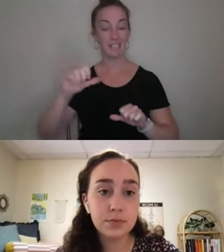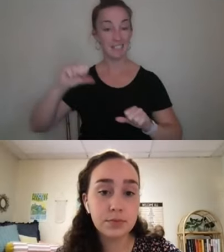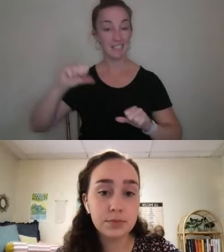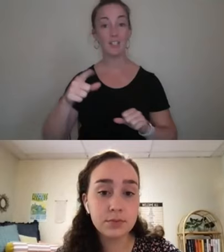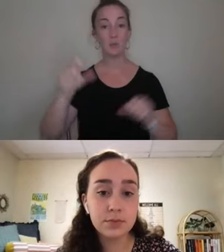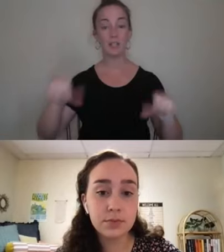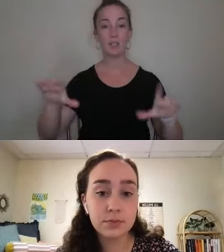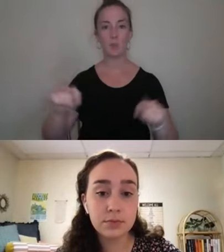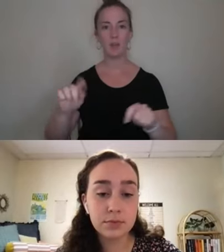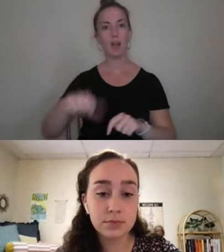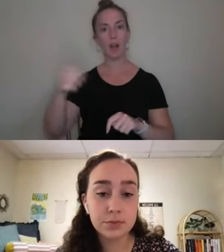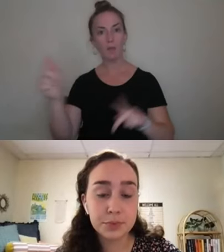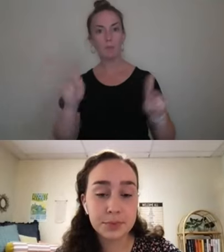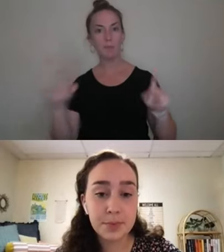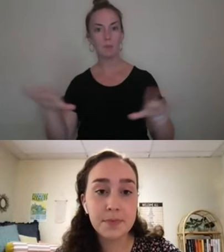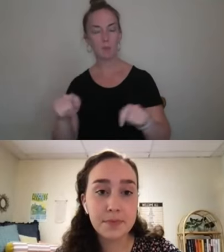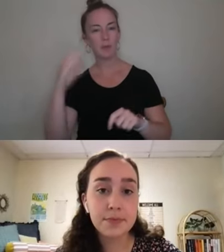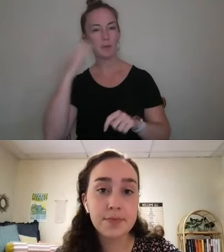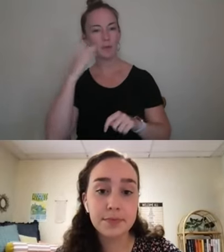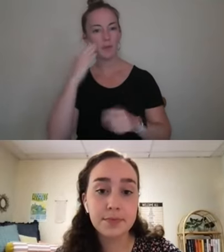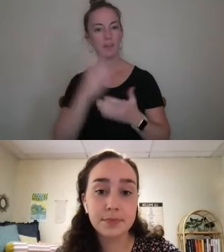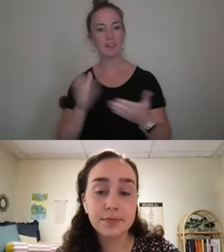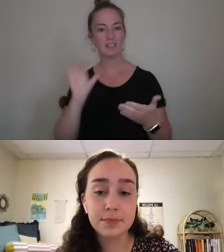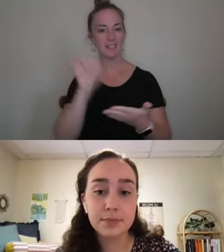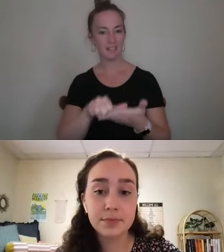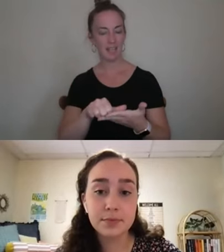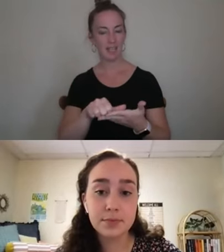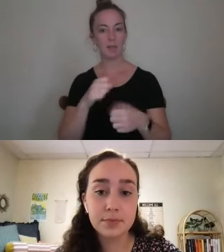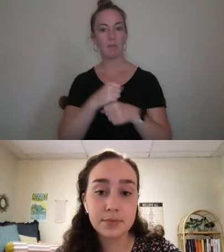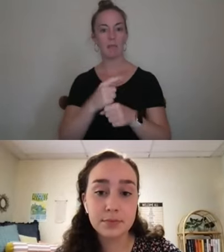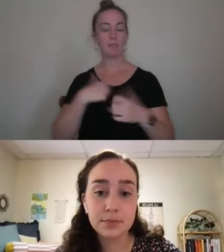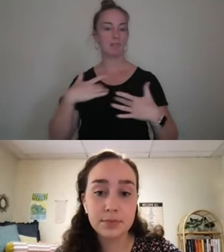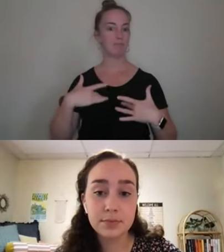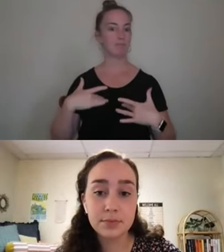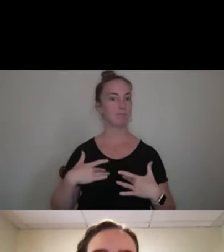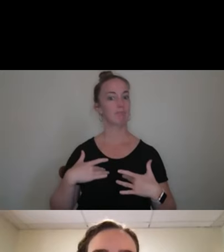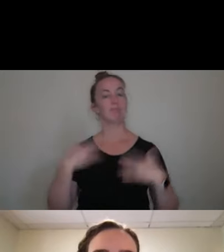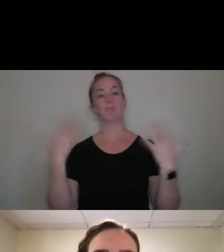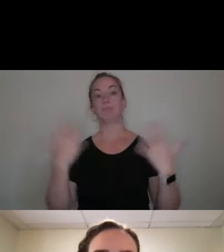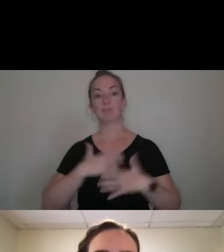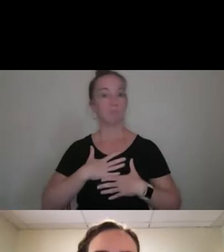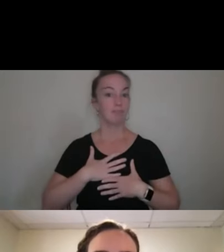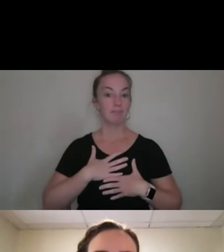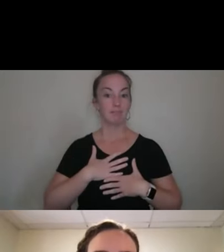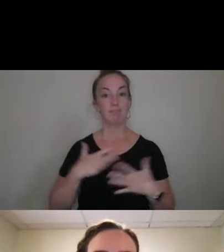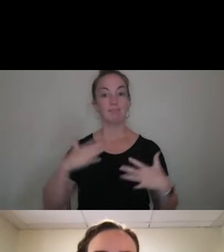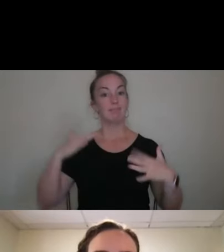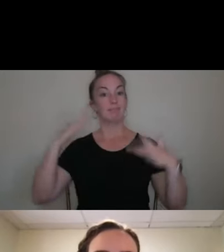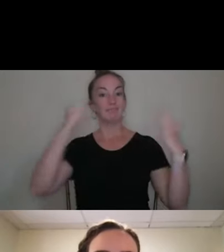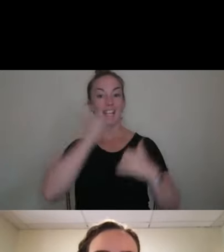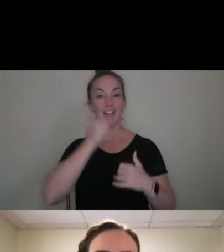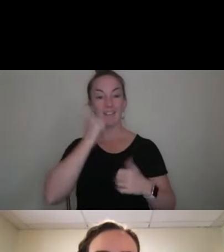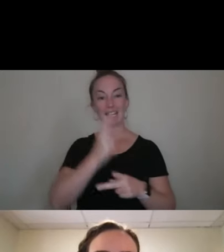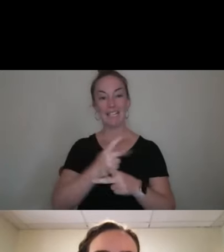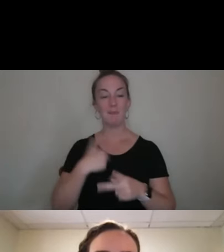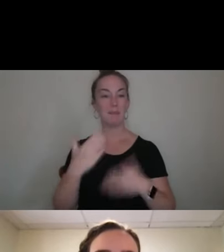do it. Other people are doing it, you know, and things along that line makes me so like me. oh, my God, it wakes me up every day and keeps